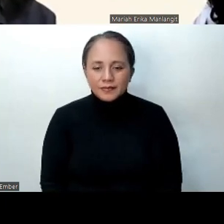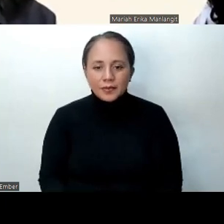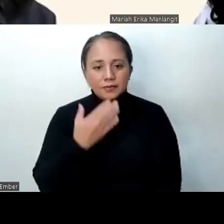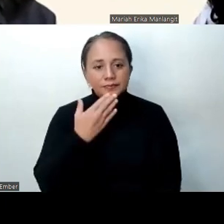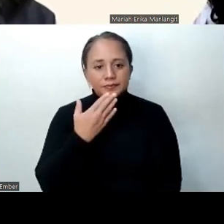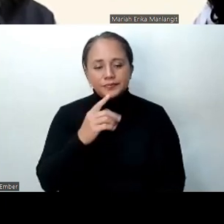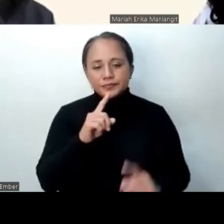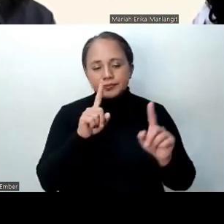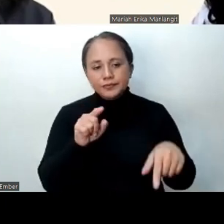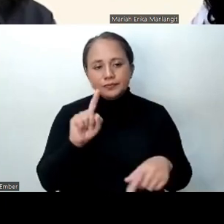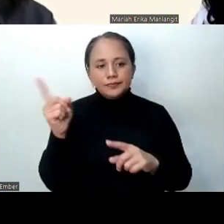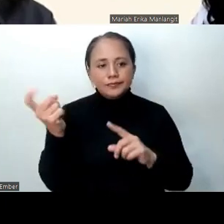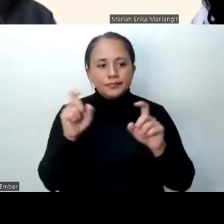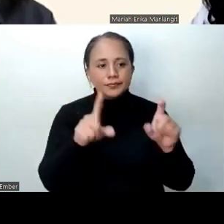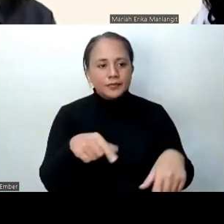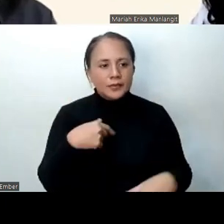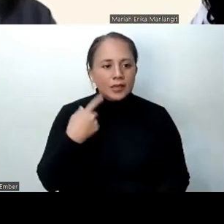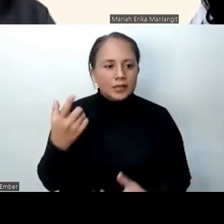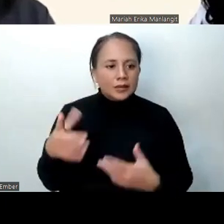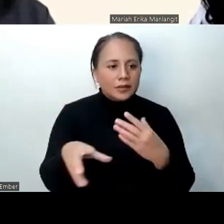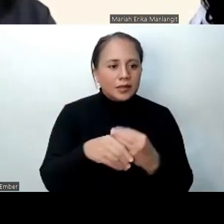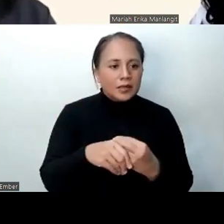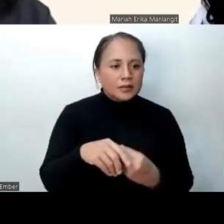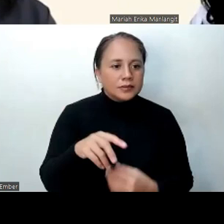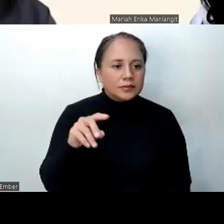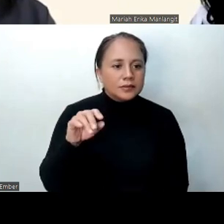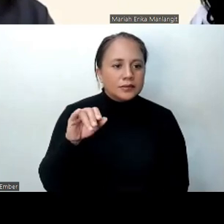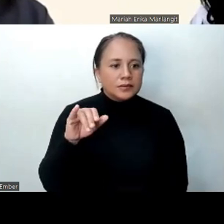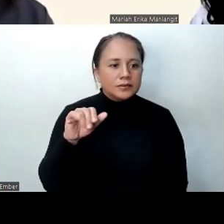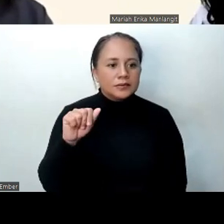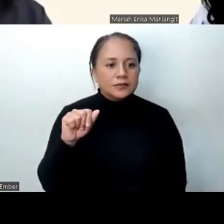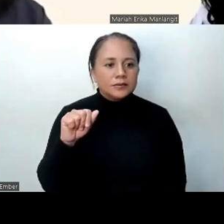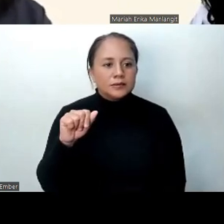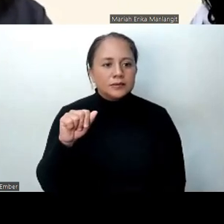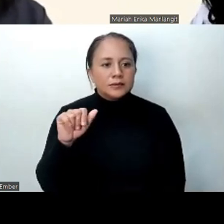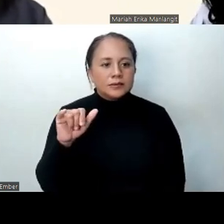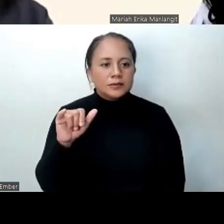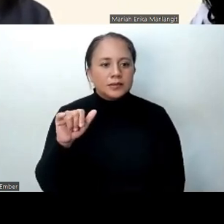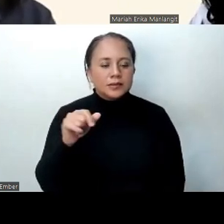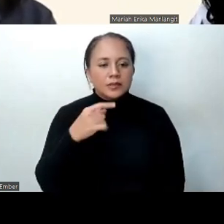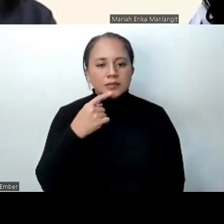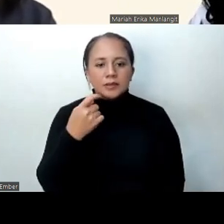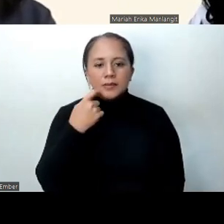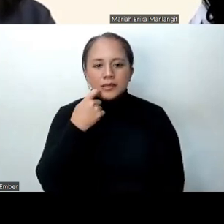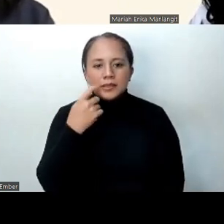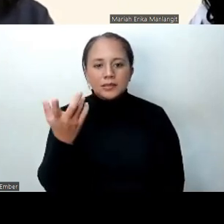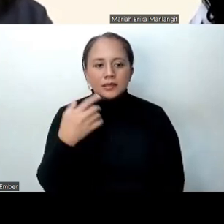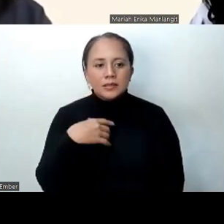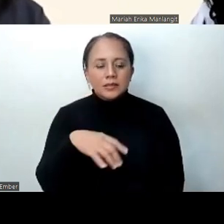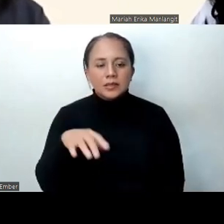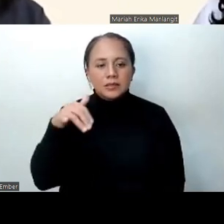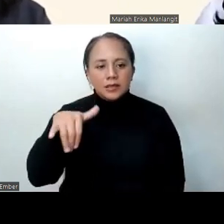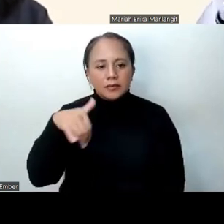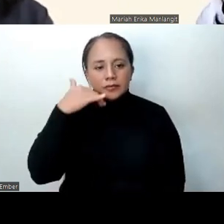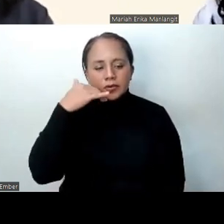answering the first question. Yai, do you want to add anything to that? Yeah, just to add to what Trang said a while ago, the telephony version